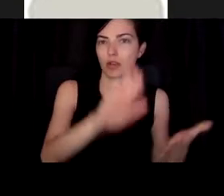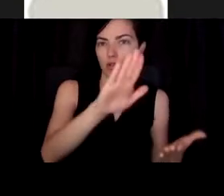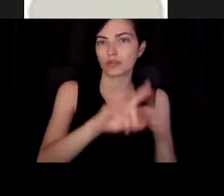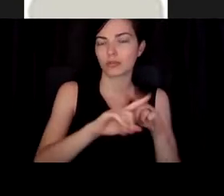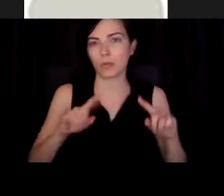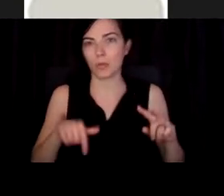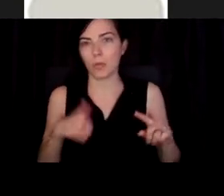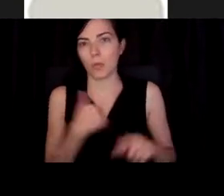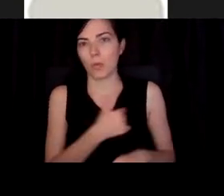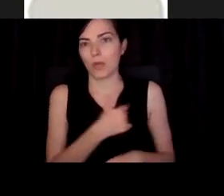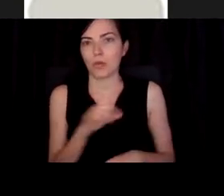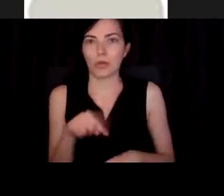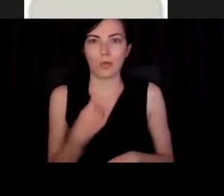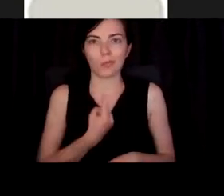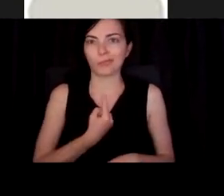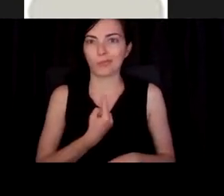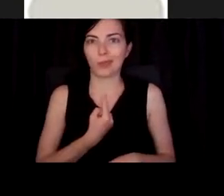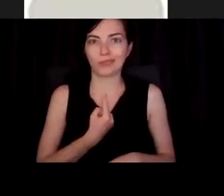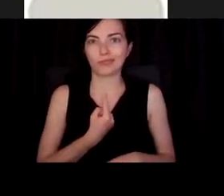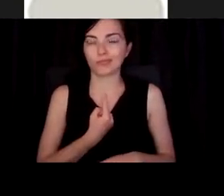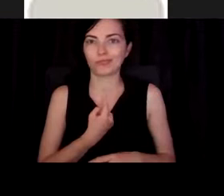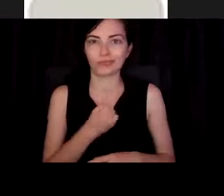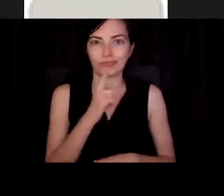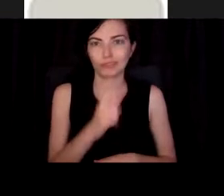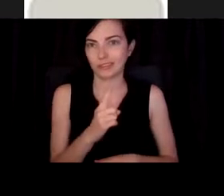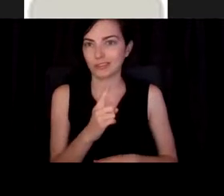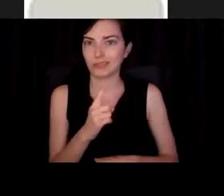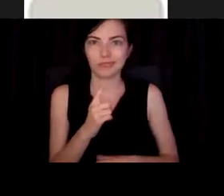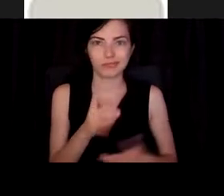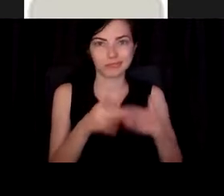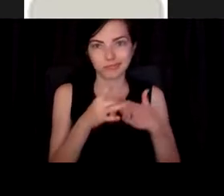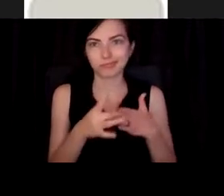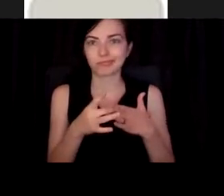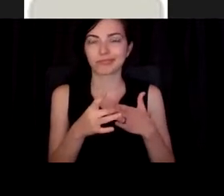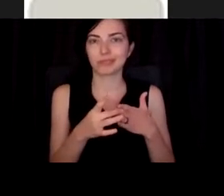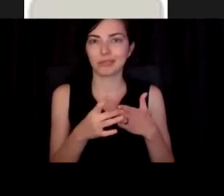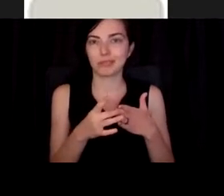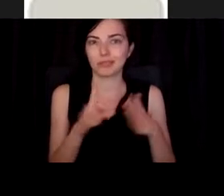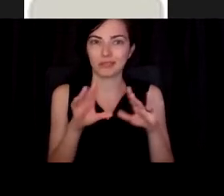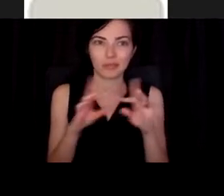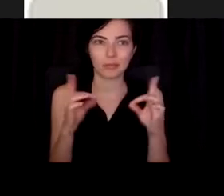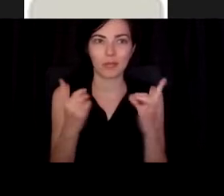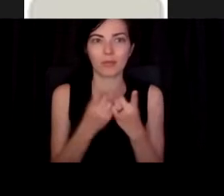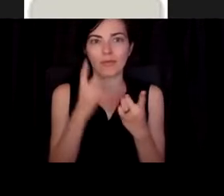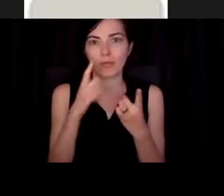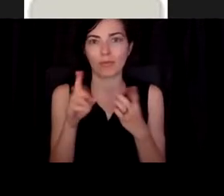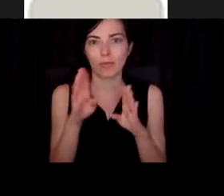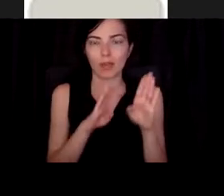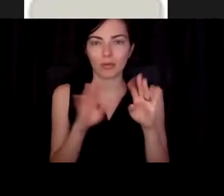still kind of the, the one key flagship departments for bioengineering. Um,